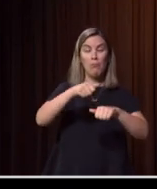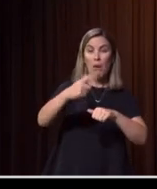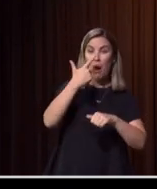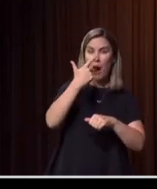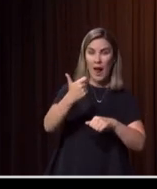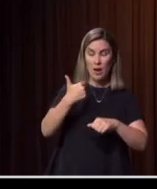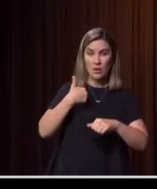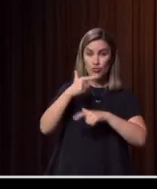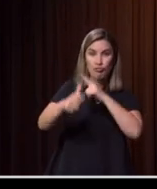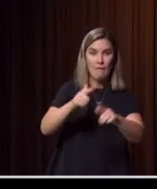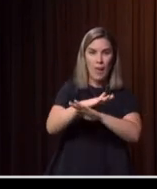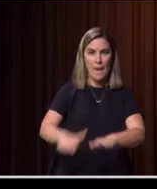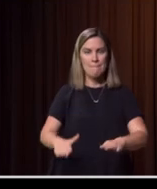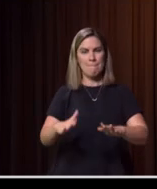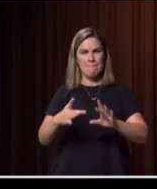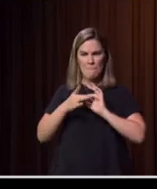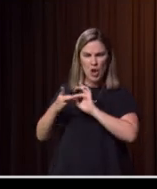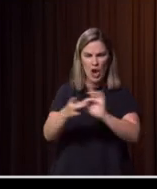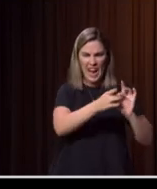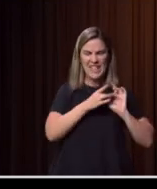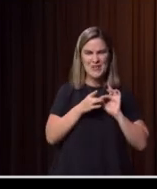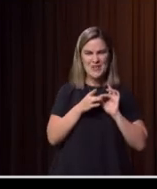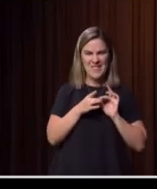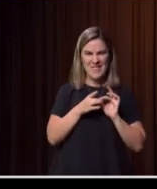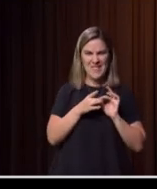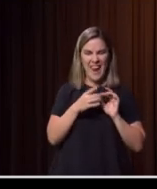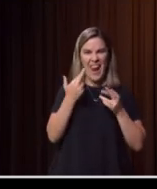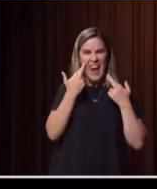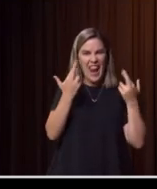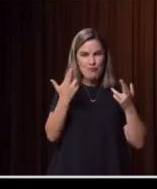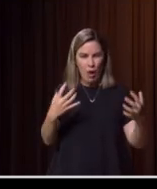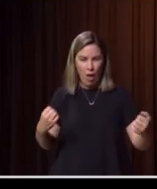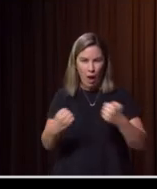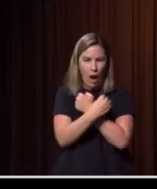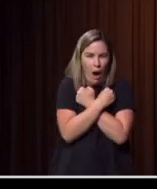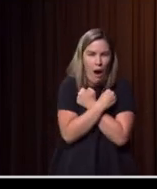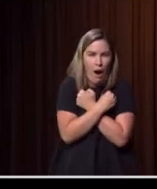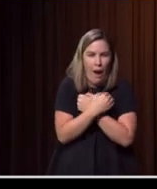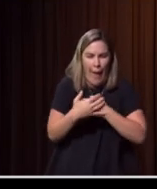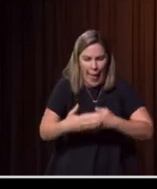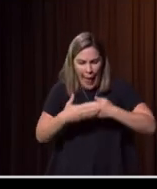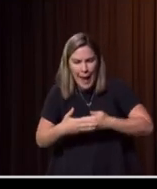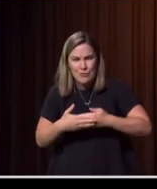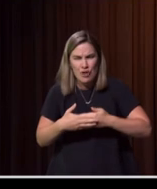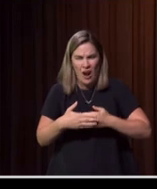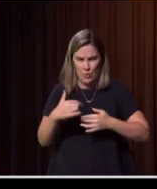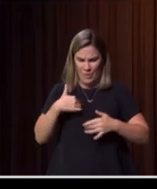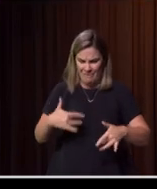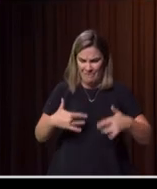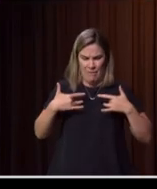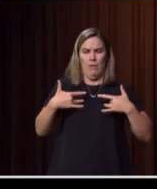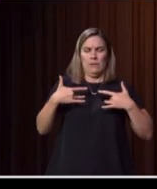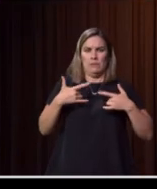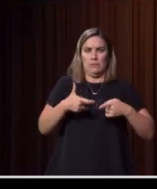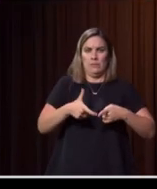to be connected with. I mean, the natural instinct is to share hugs and share handshakes. To not do that is really confronting, is really